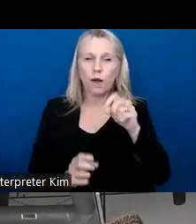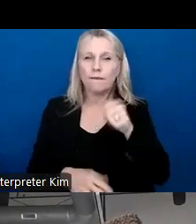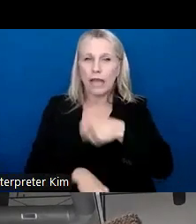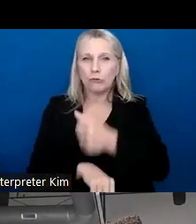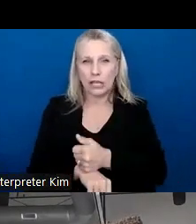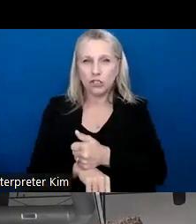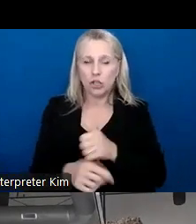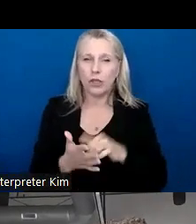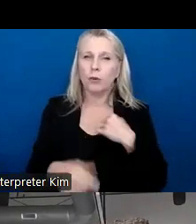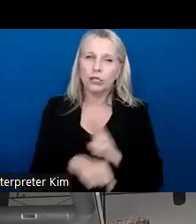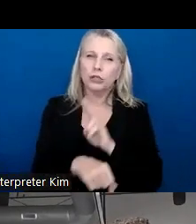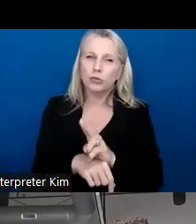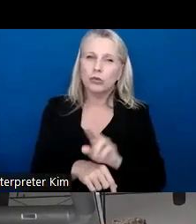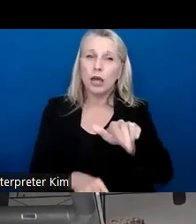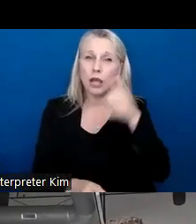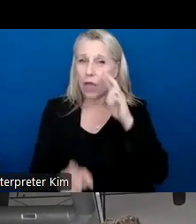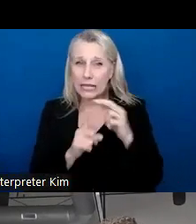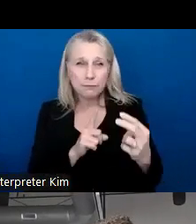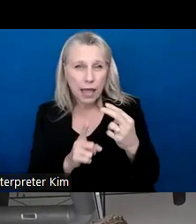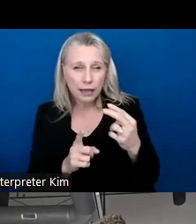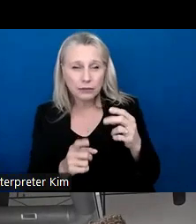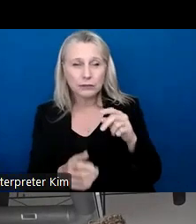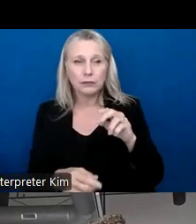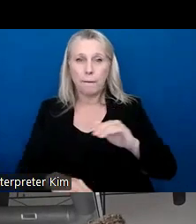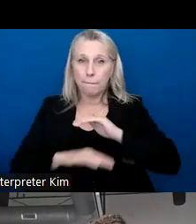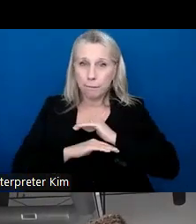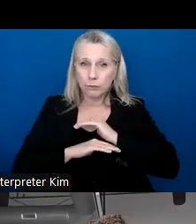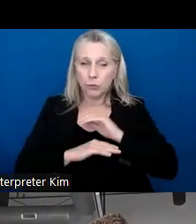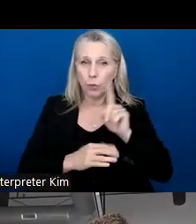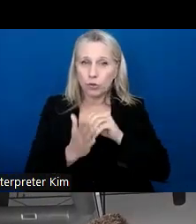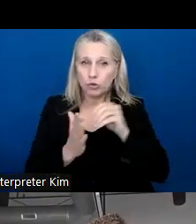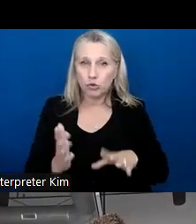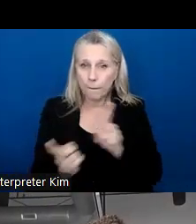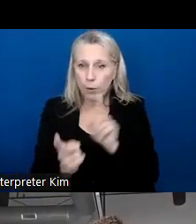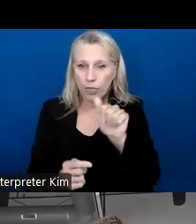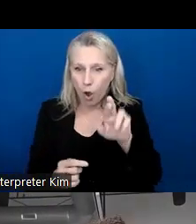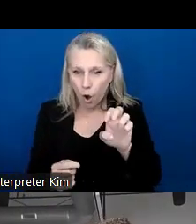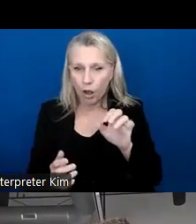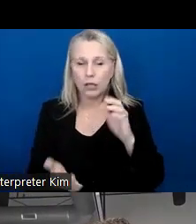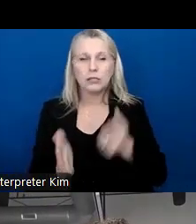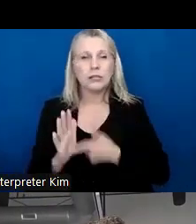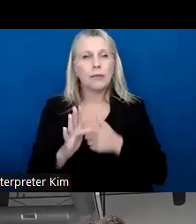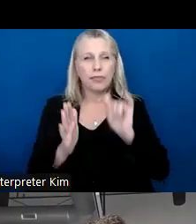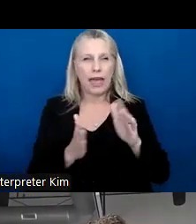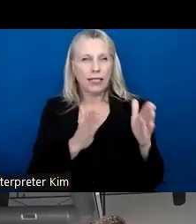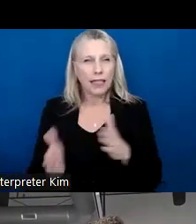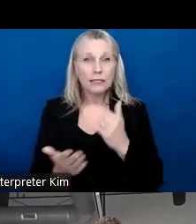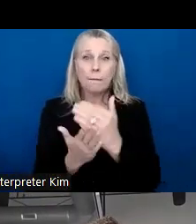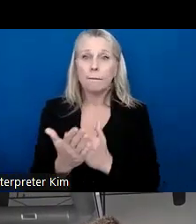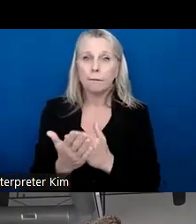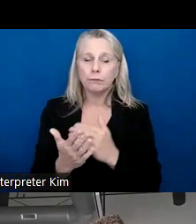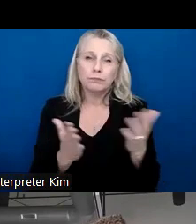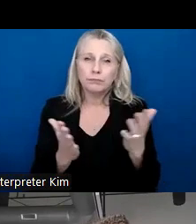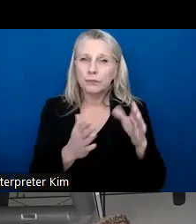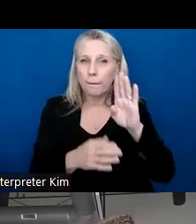use, but another aspect of meeting the students where they are is sometimes that lesson is going to be plan B. So if we come